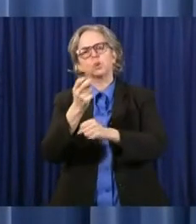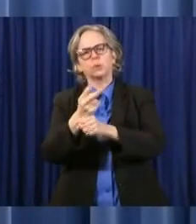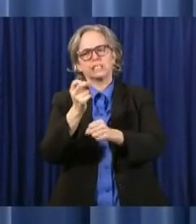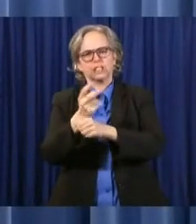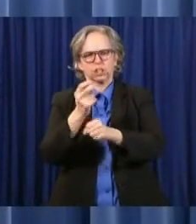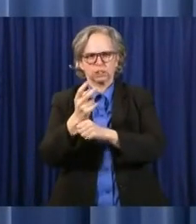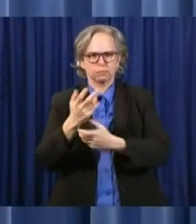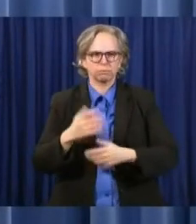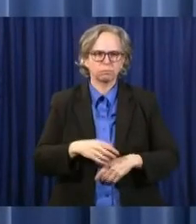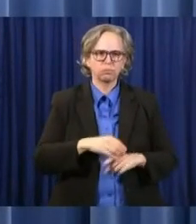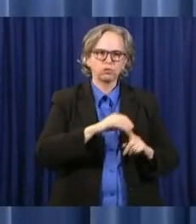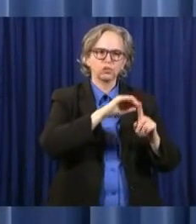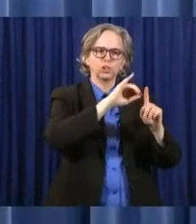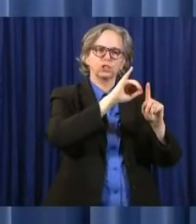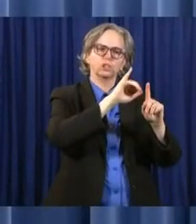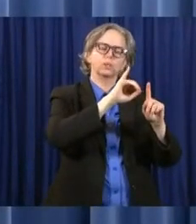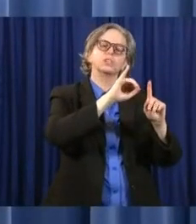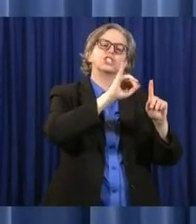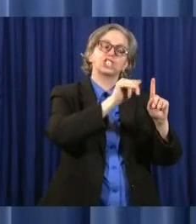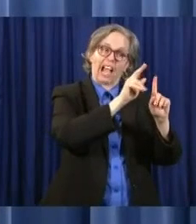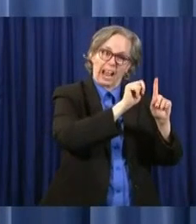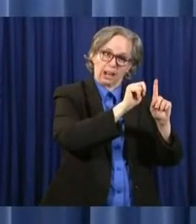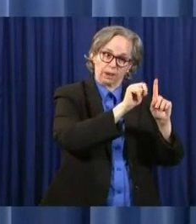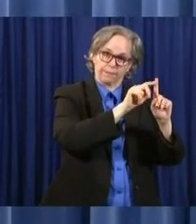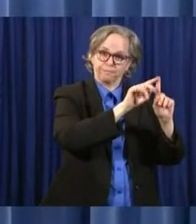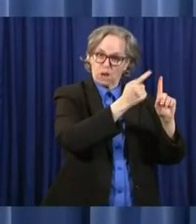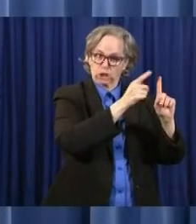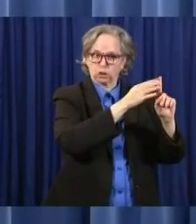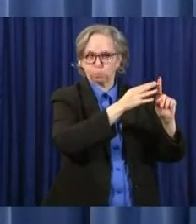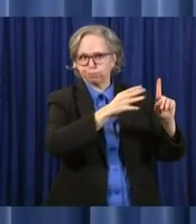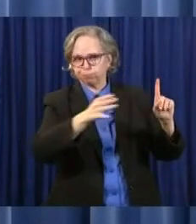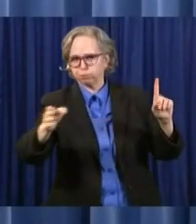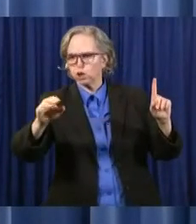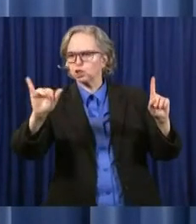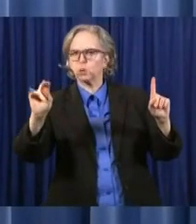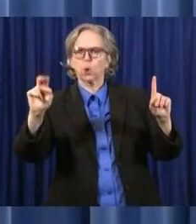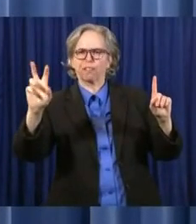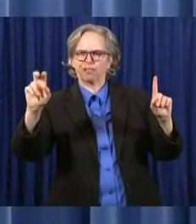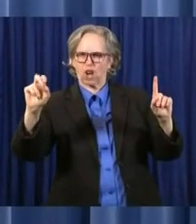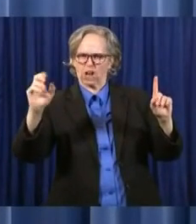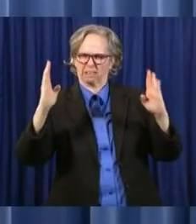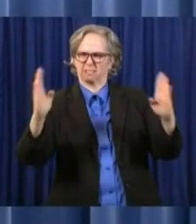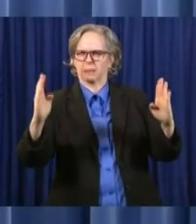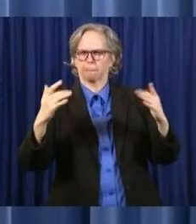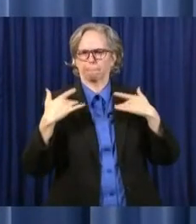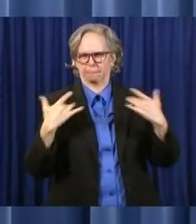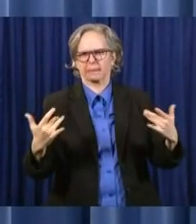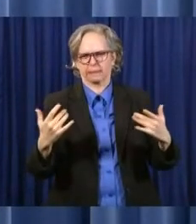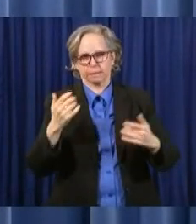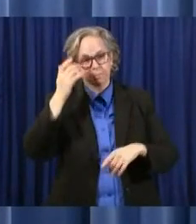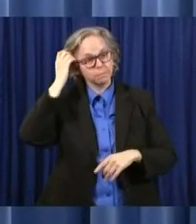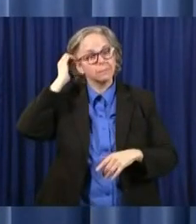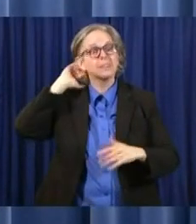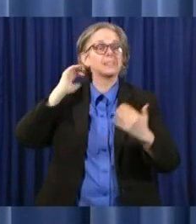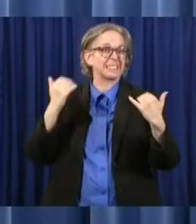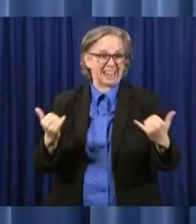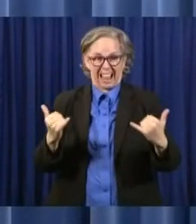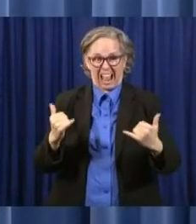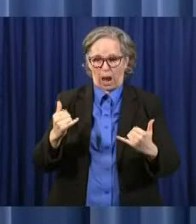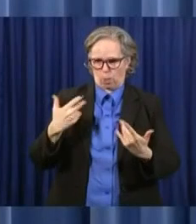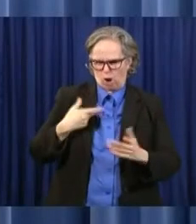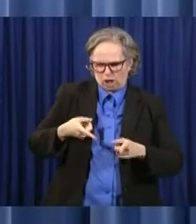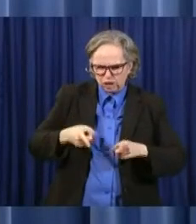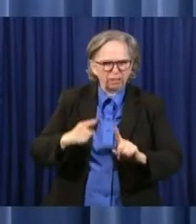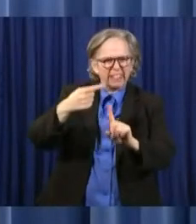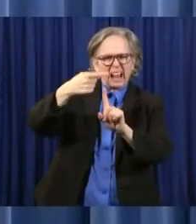1st to June 30th. And we are now starting the 11th month of our 24